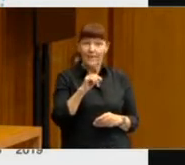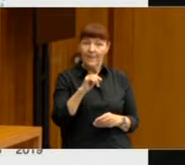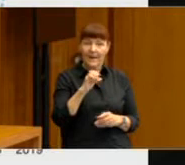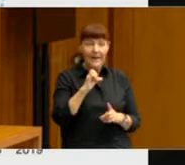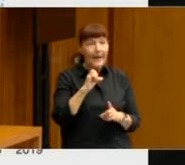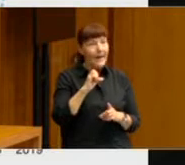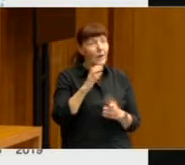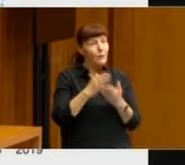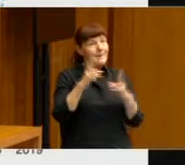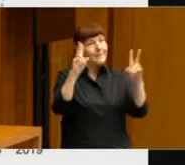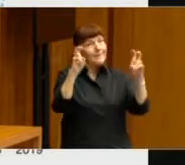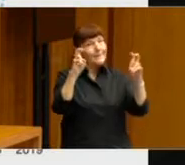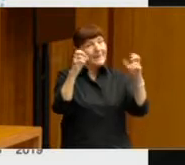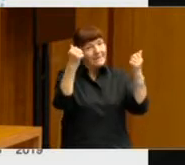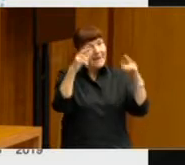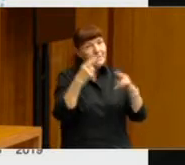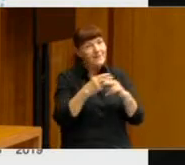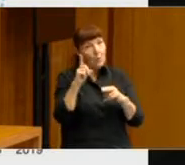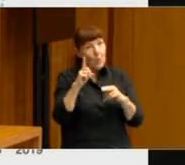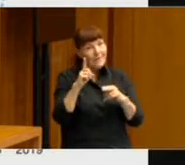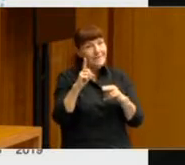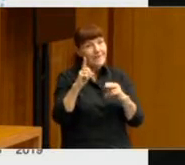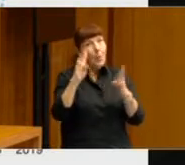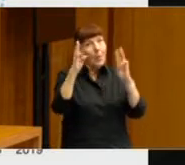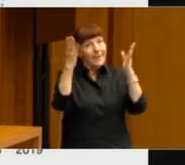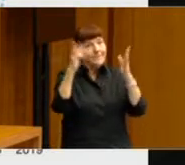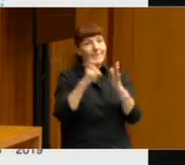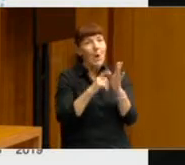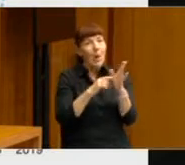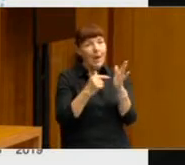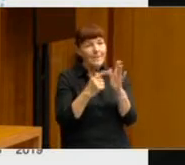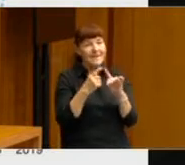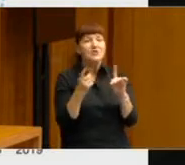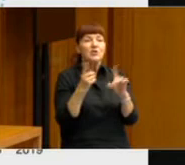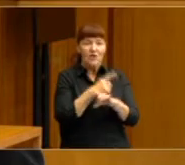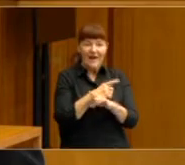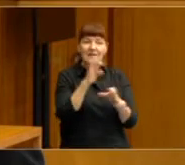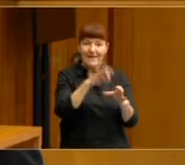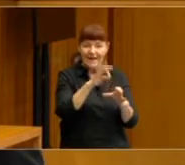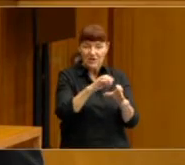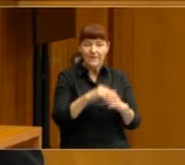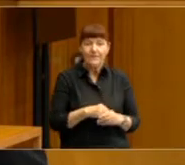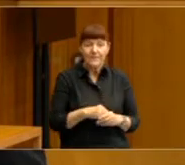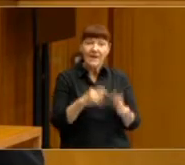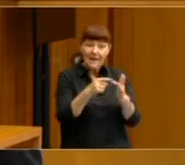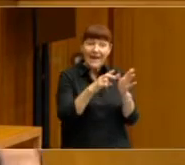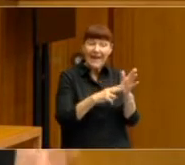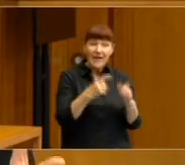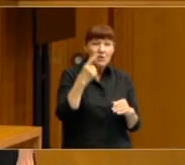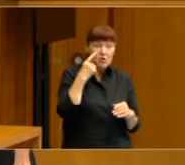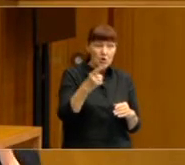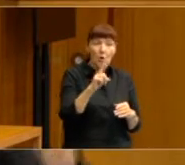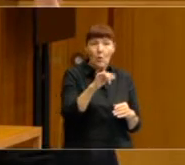change election. And although Labor, which as Ian showed, was the preferred party on